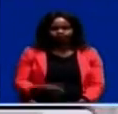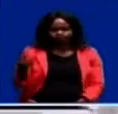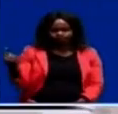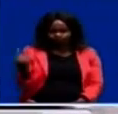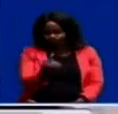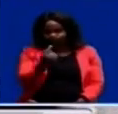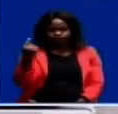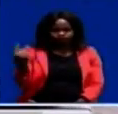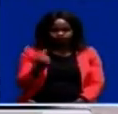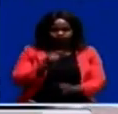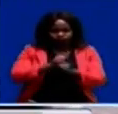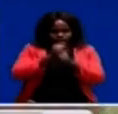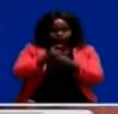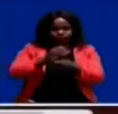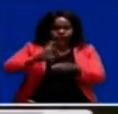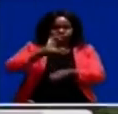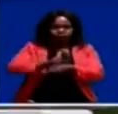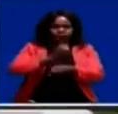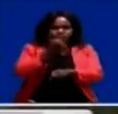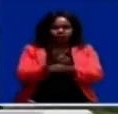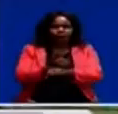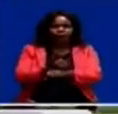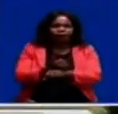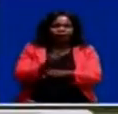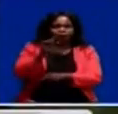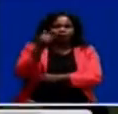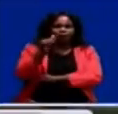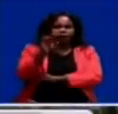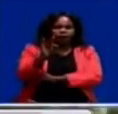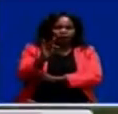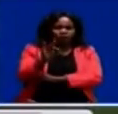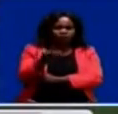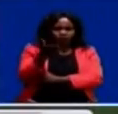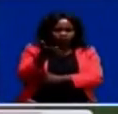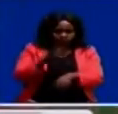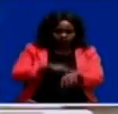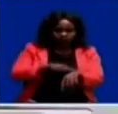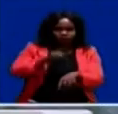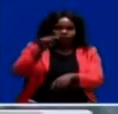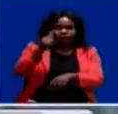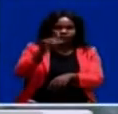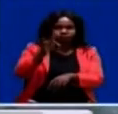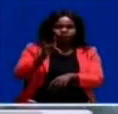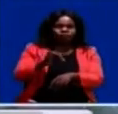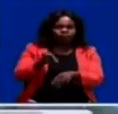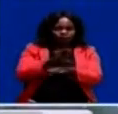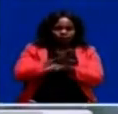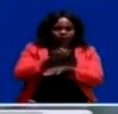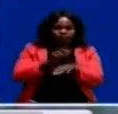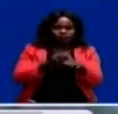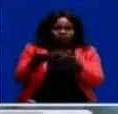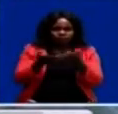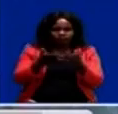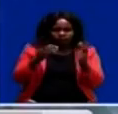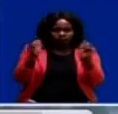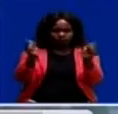they get rewarded for their hard work throughout 2018. This was during the 2018 Zambia National Service Award Ceremony